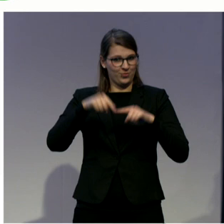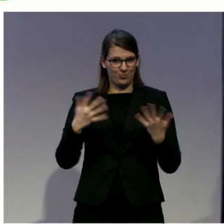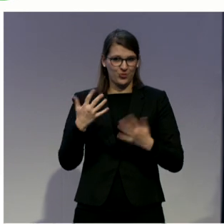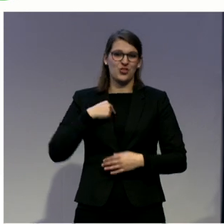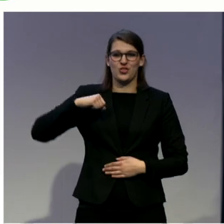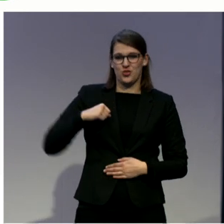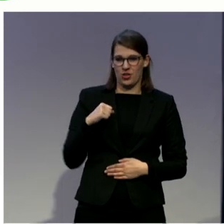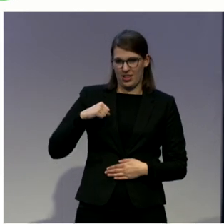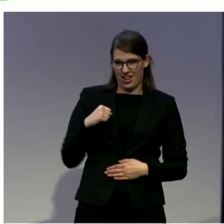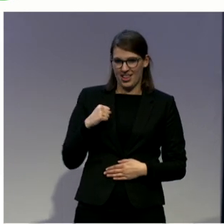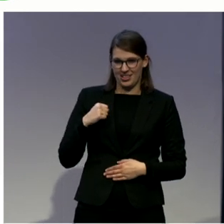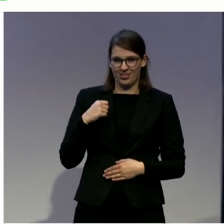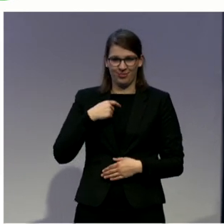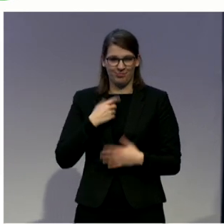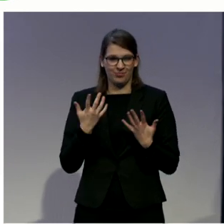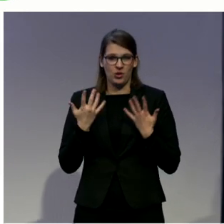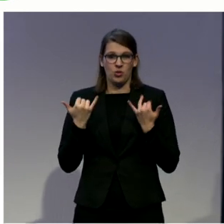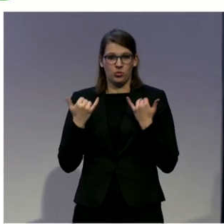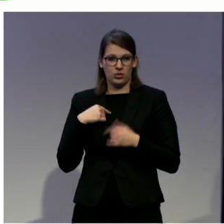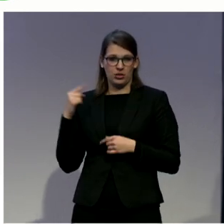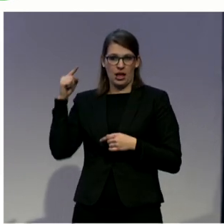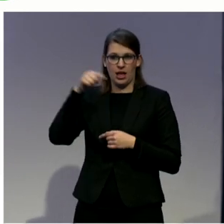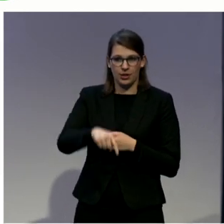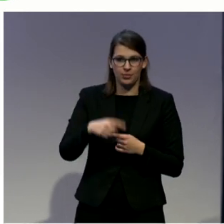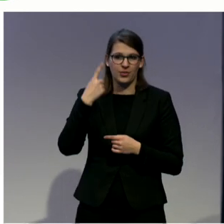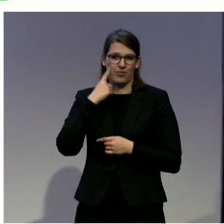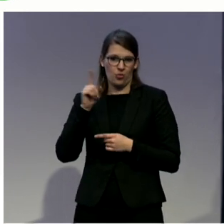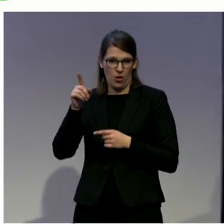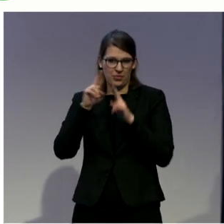I'm here today representing the International Bar Association.